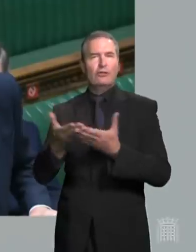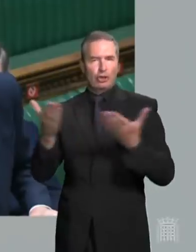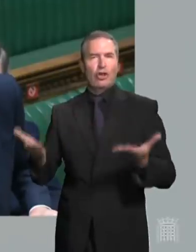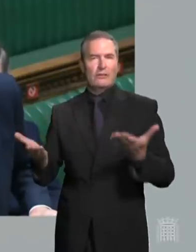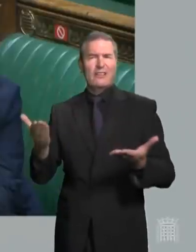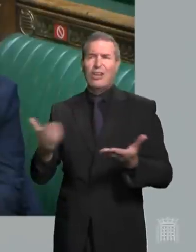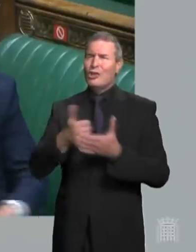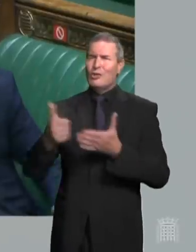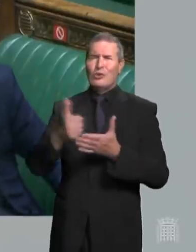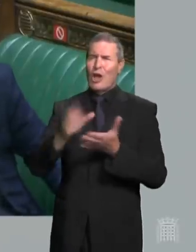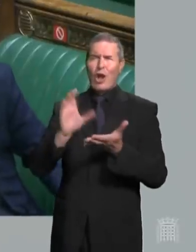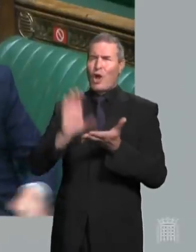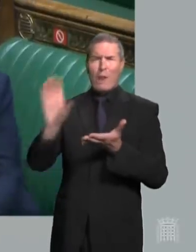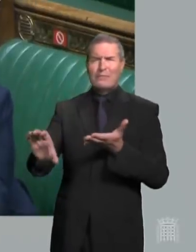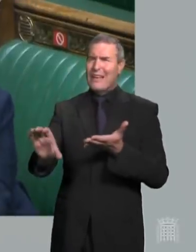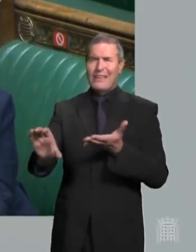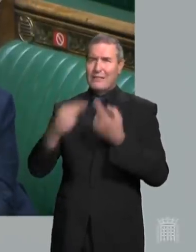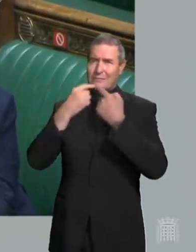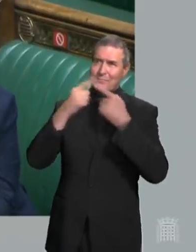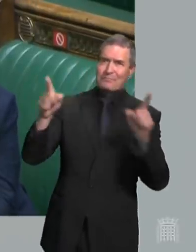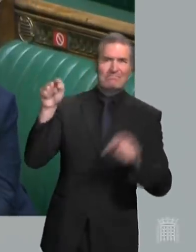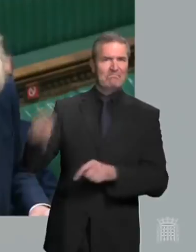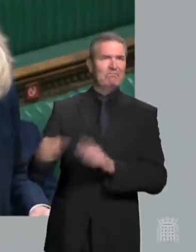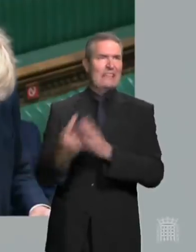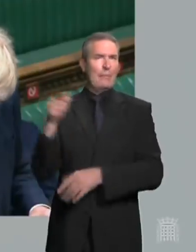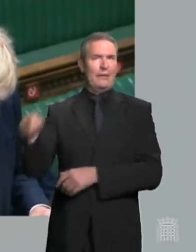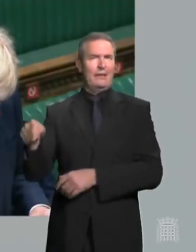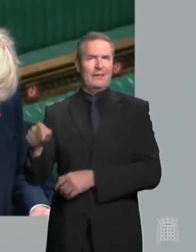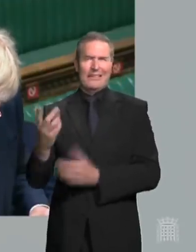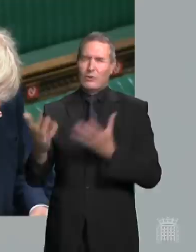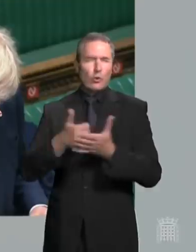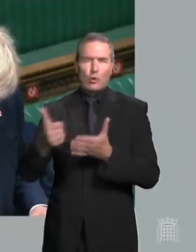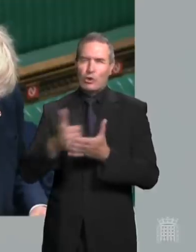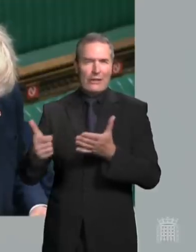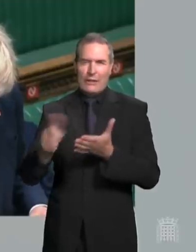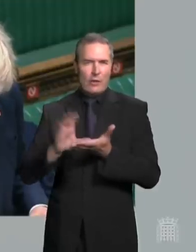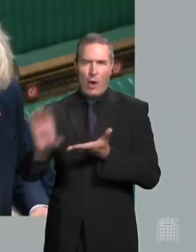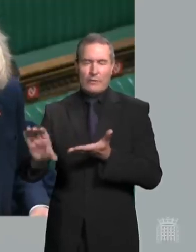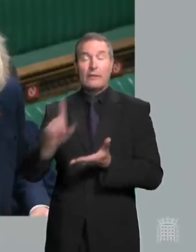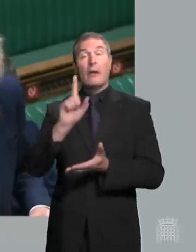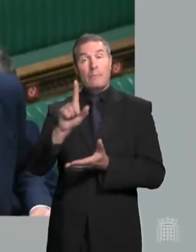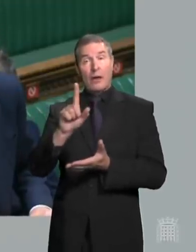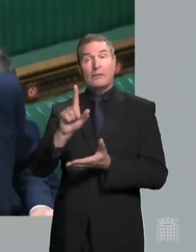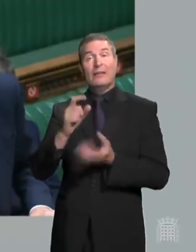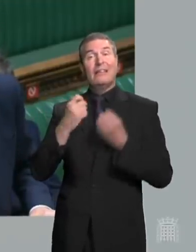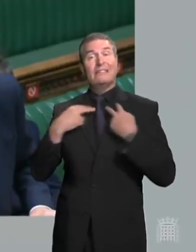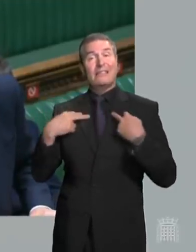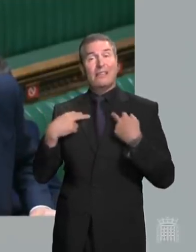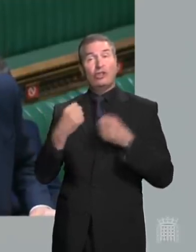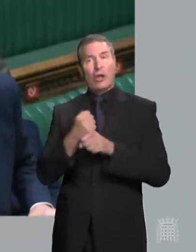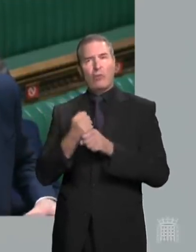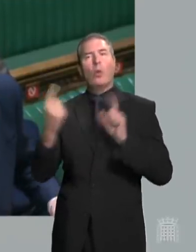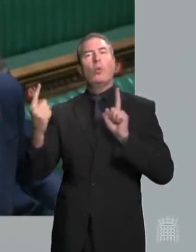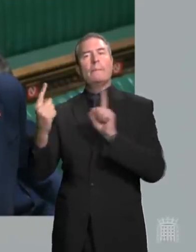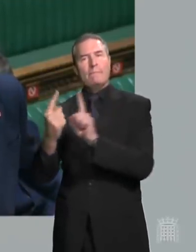normally compensate whistleblowers in the way that he recommends but I know that my right honourable friend the solicitor general has offered to